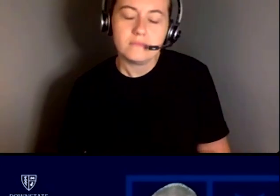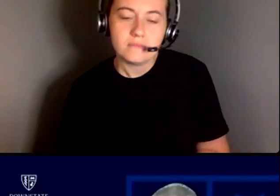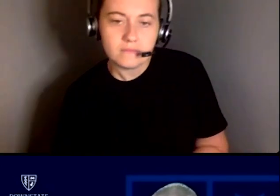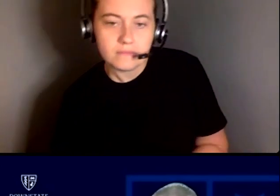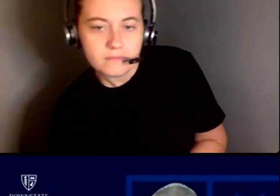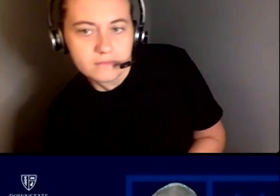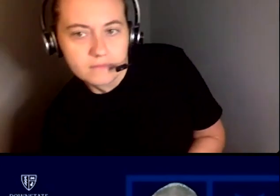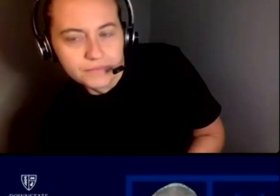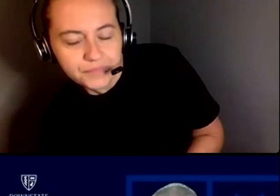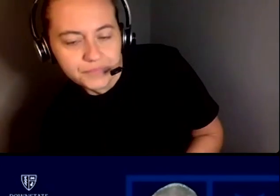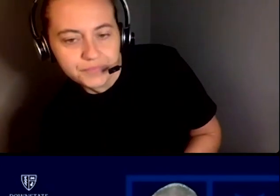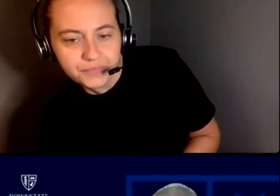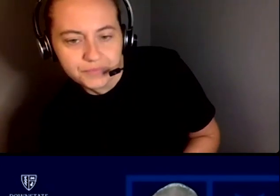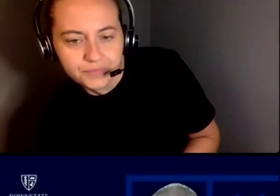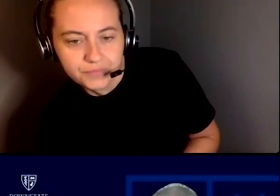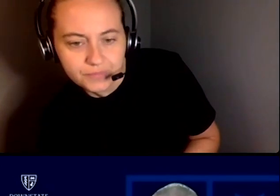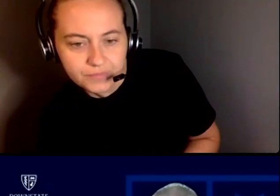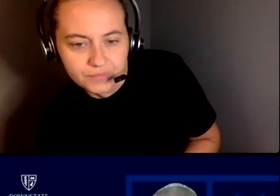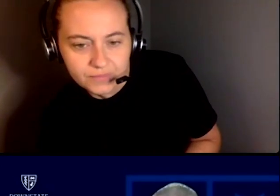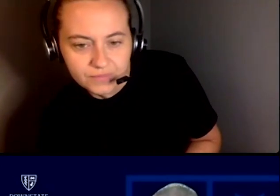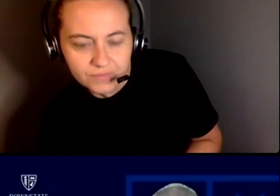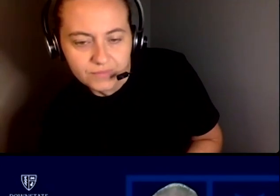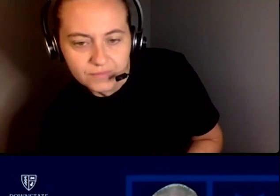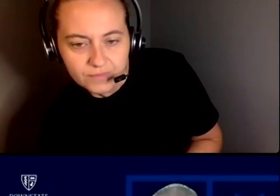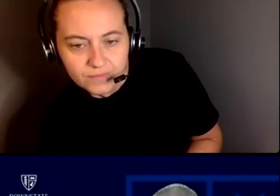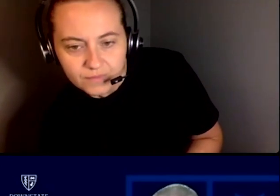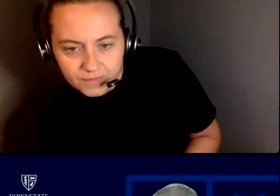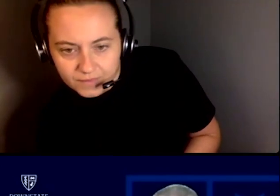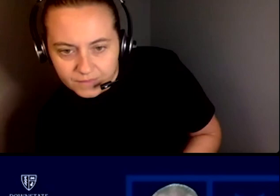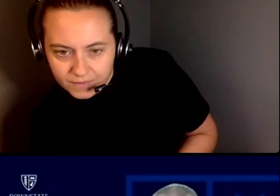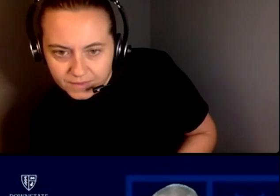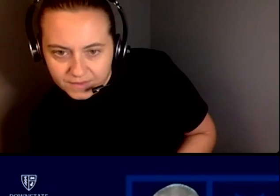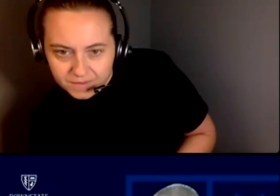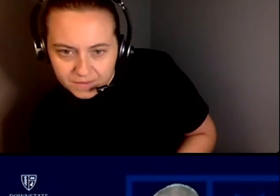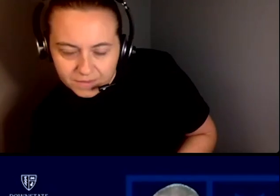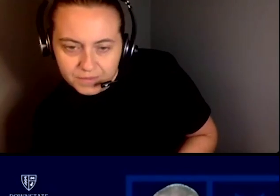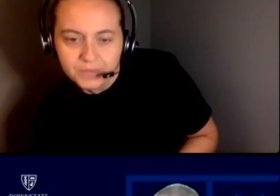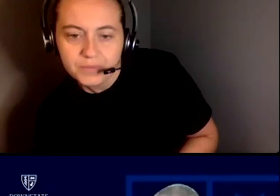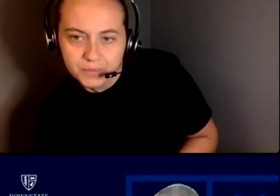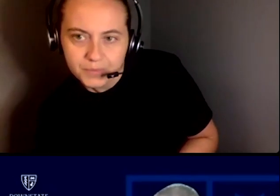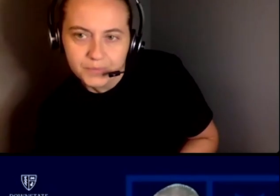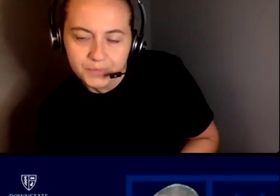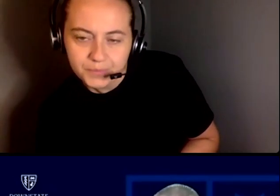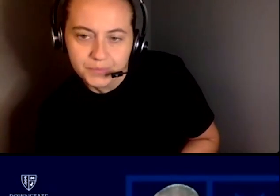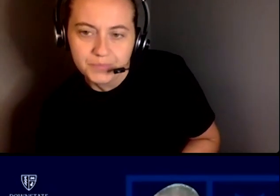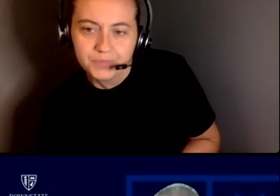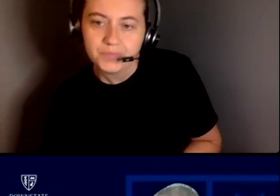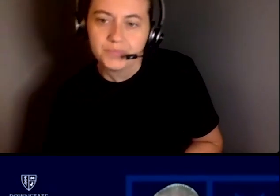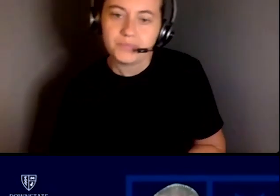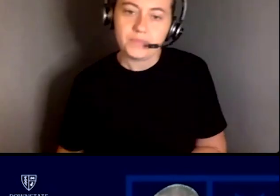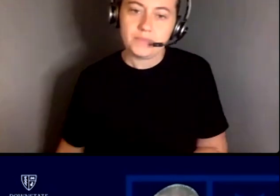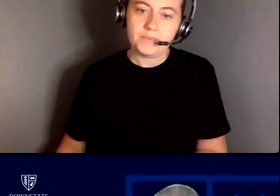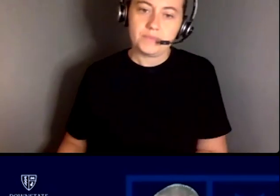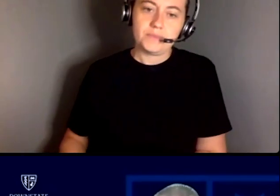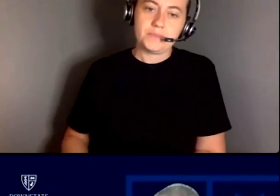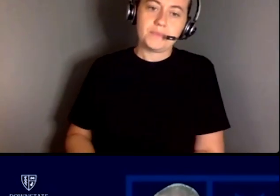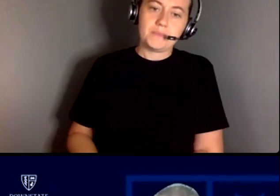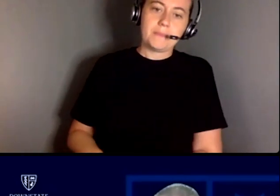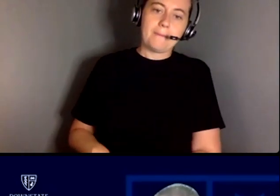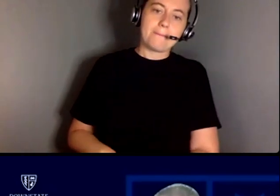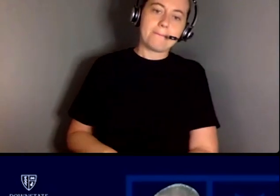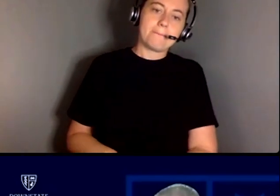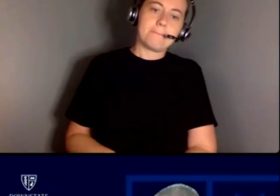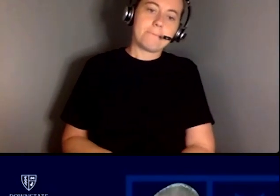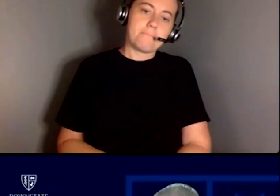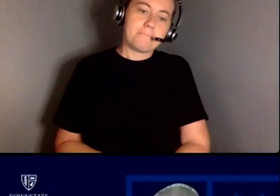q a this is going to be a classroom with 150 people in a couple this is going to be um